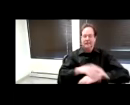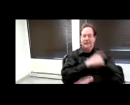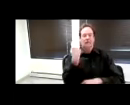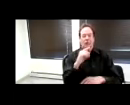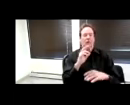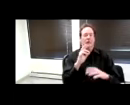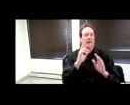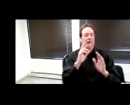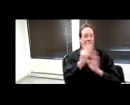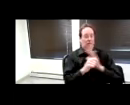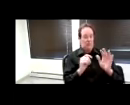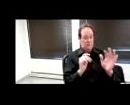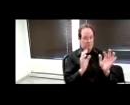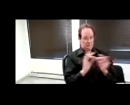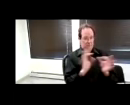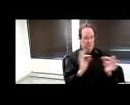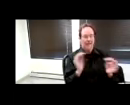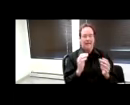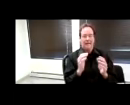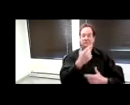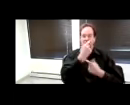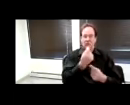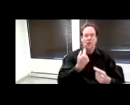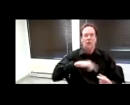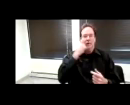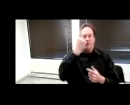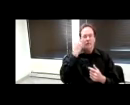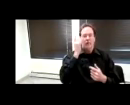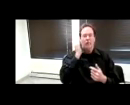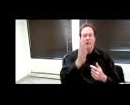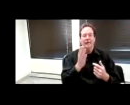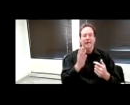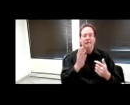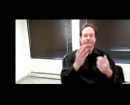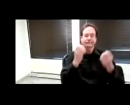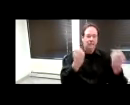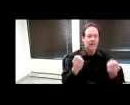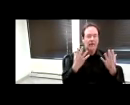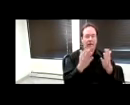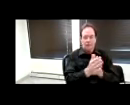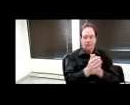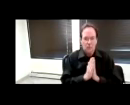And interestingly enough, we thought there would be a lot of requests.